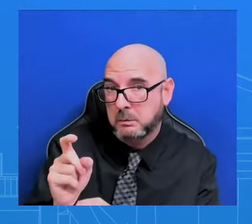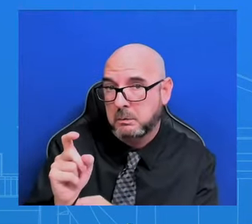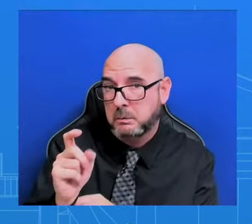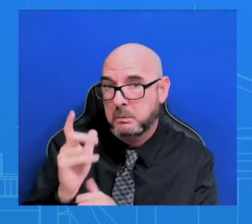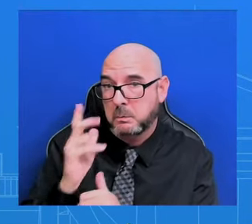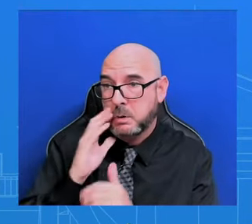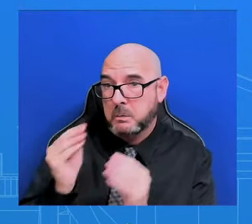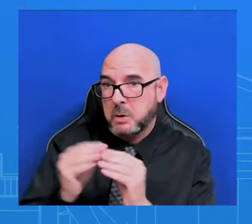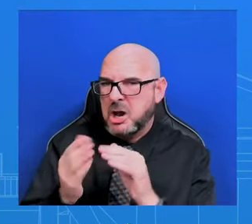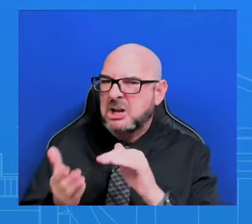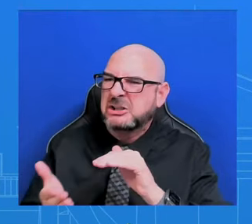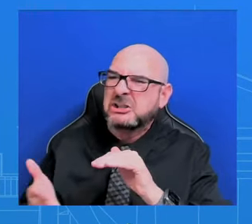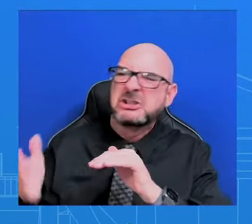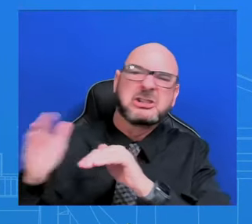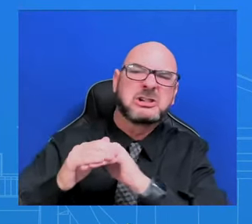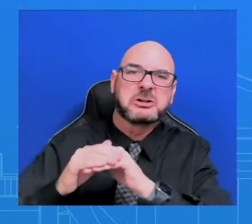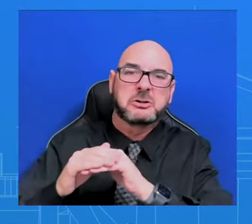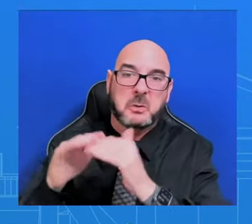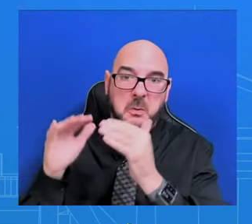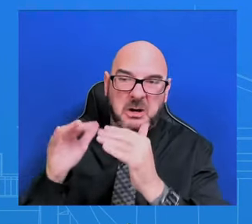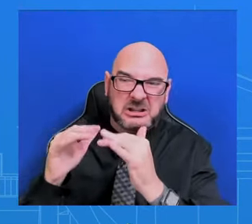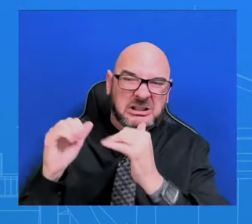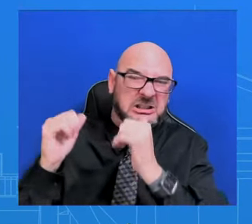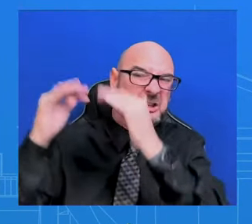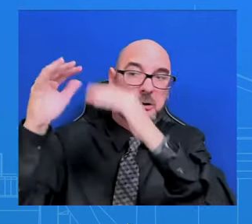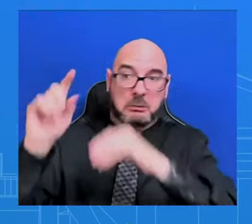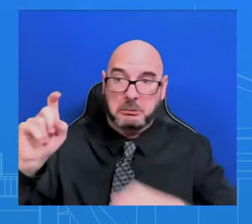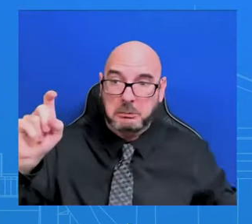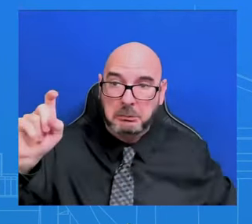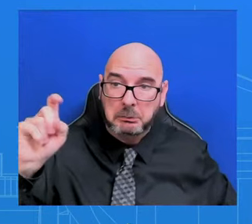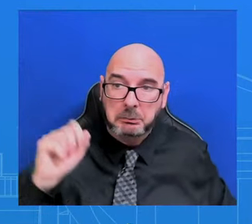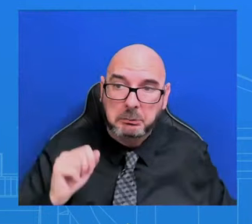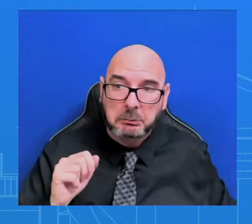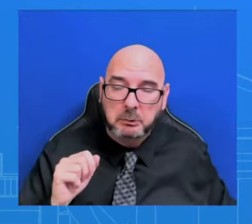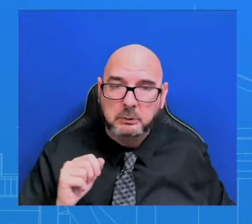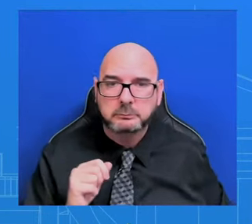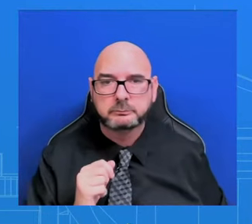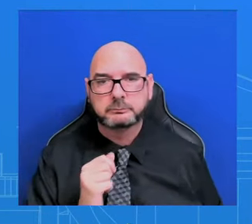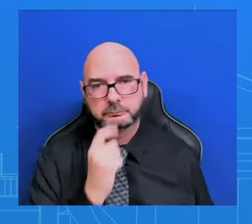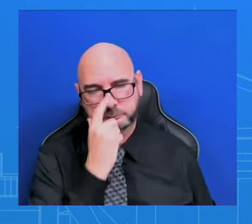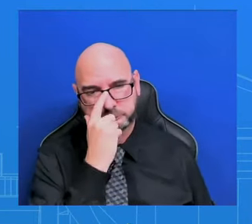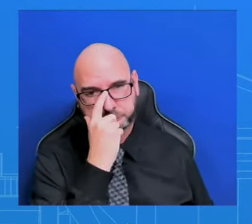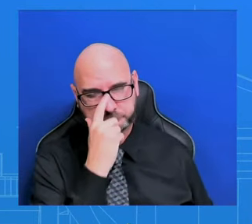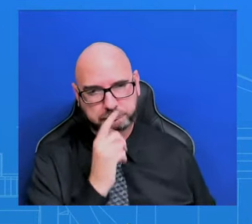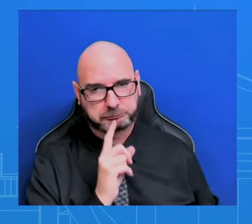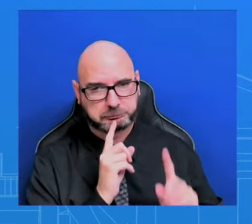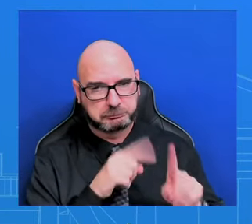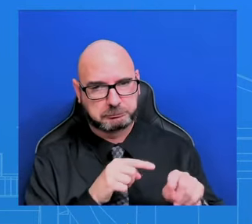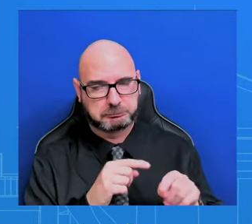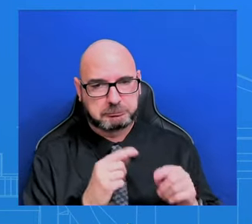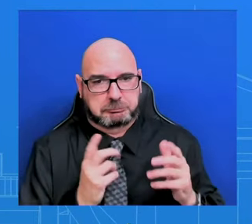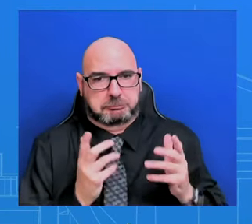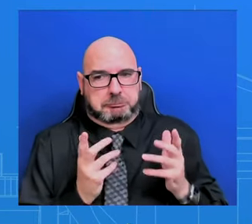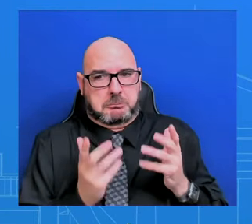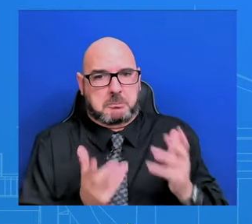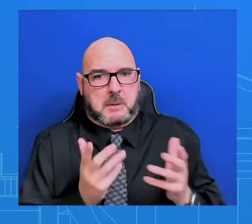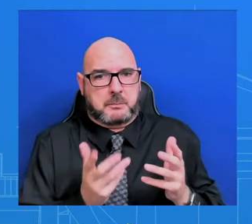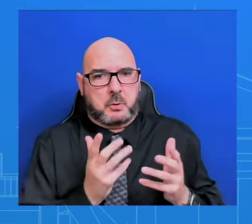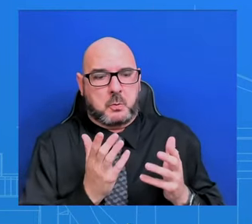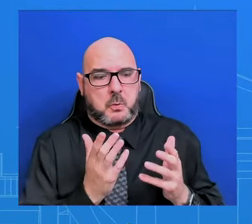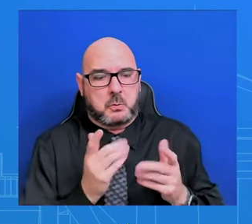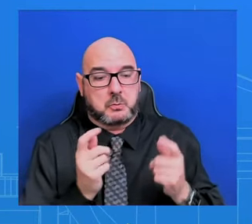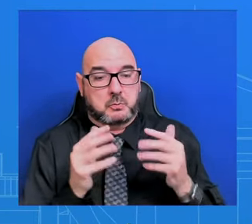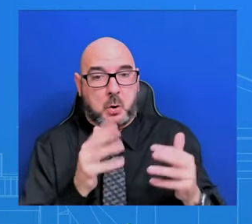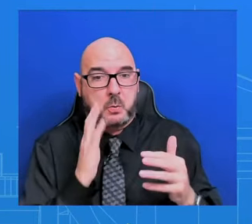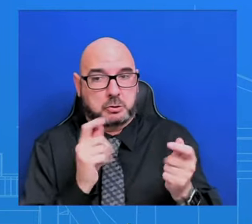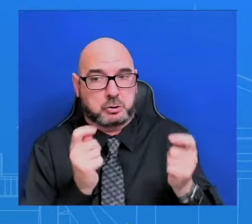You know, Kelly, it's possible, but I really think we've got to be careful about getting ahead of where we are